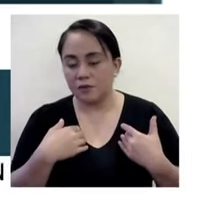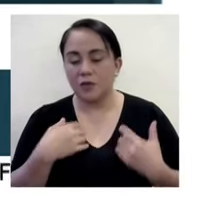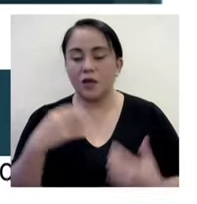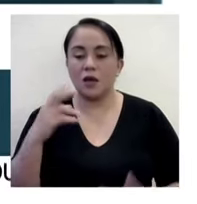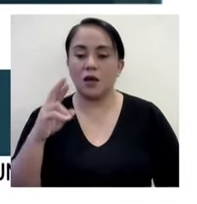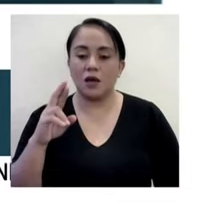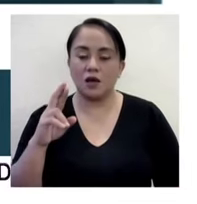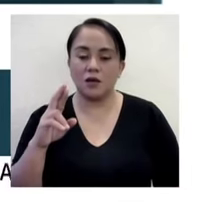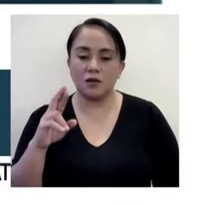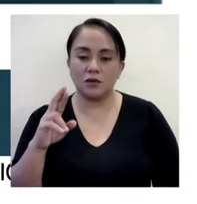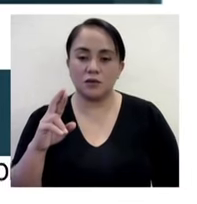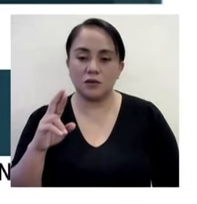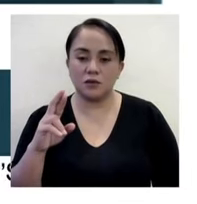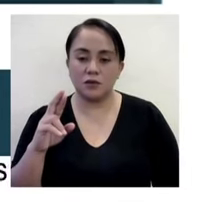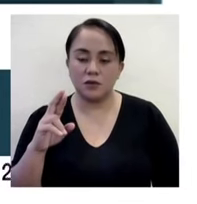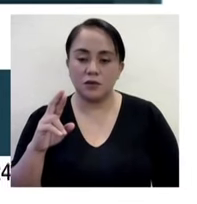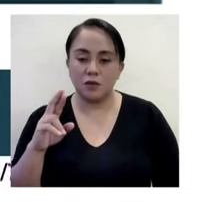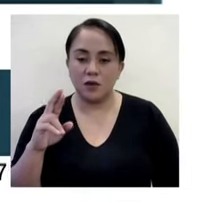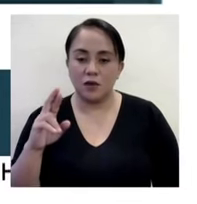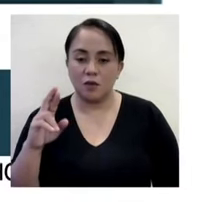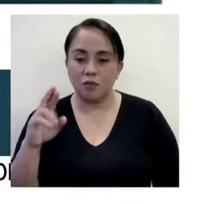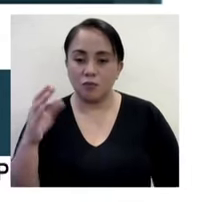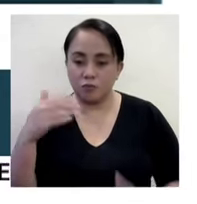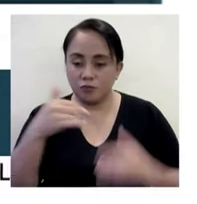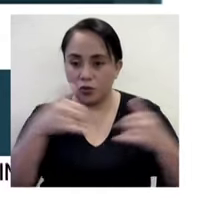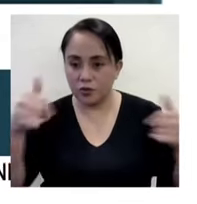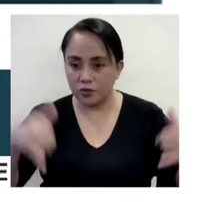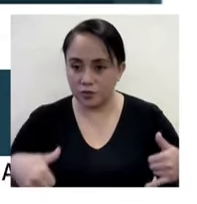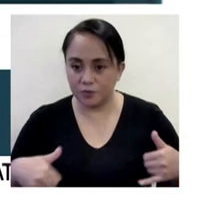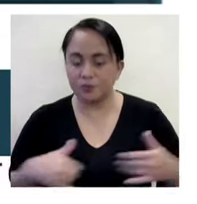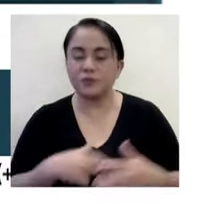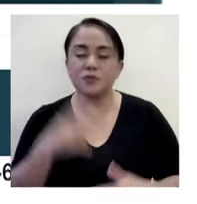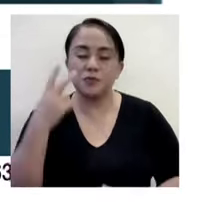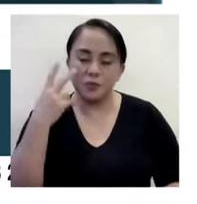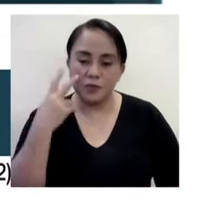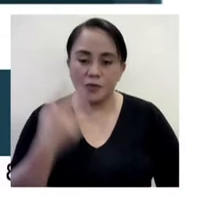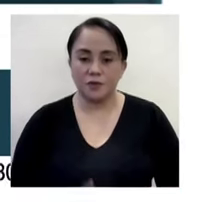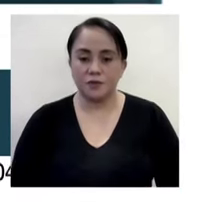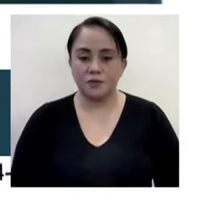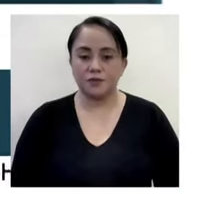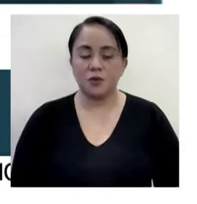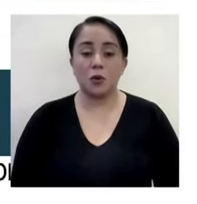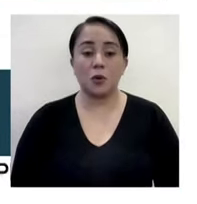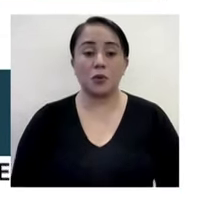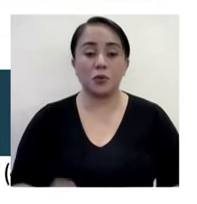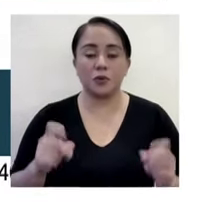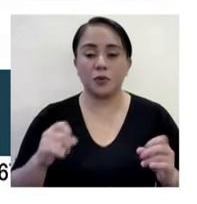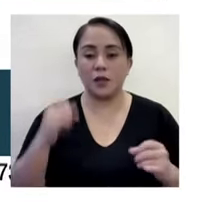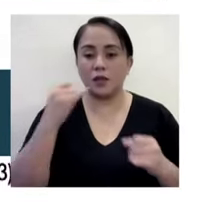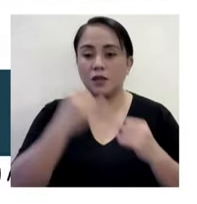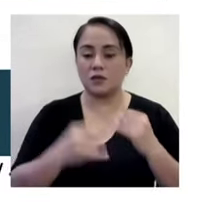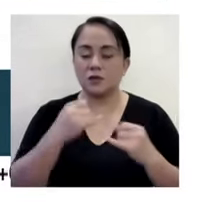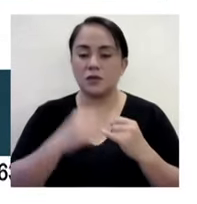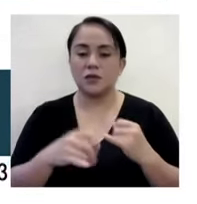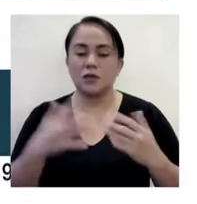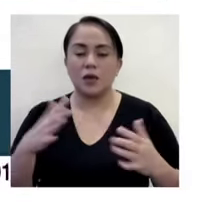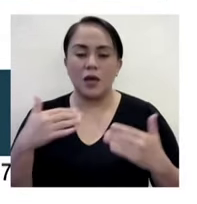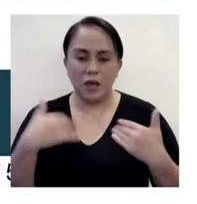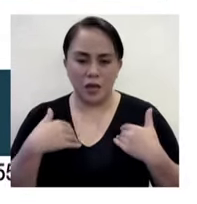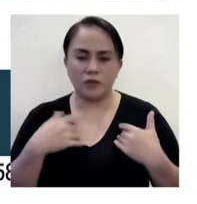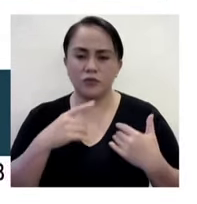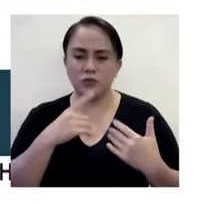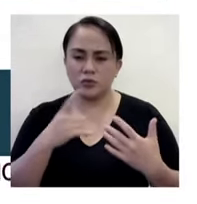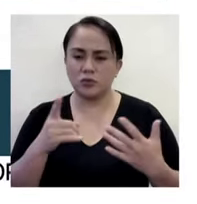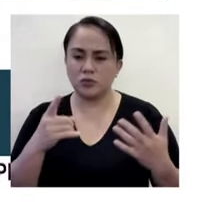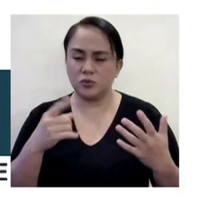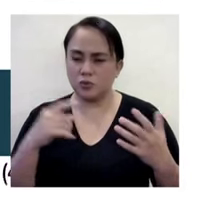is again open for crossing for foreign nations. So we're there. All right. Lastly, you know, there is a truce right now